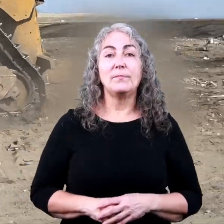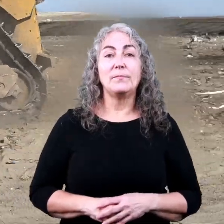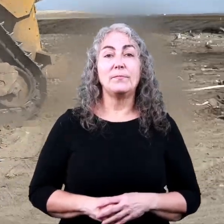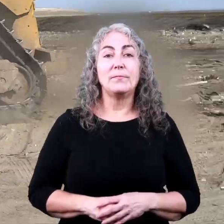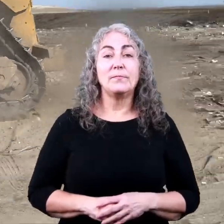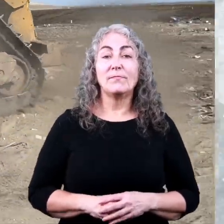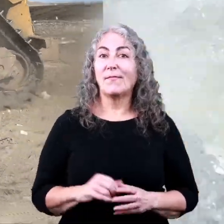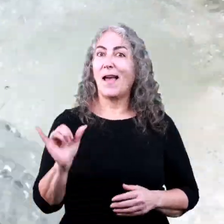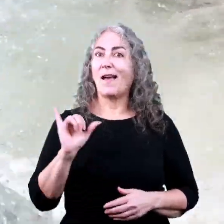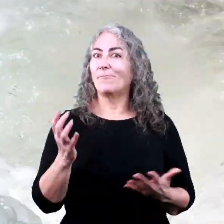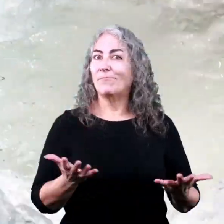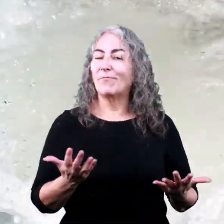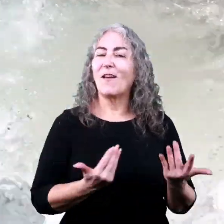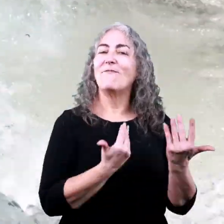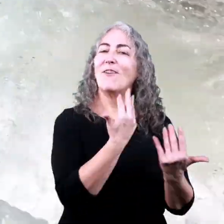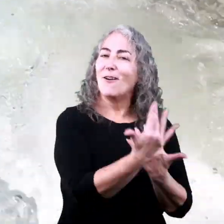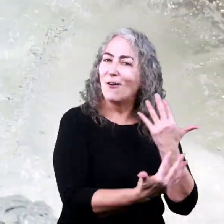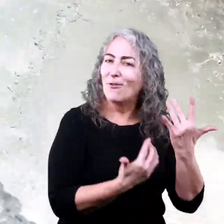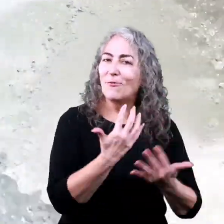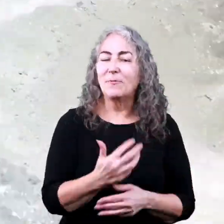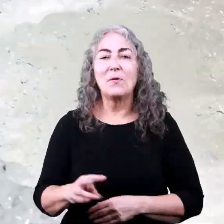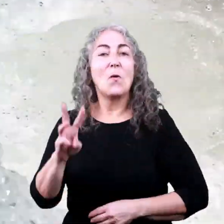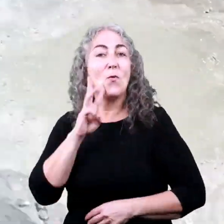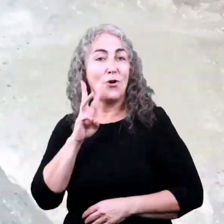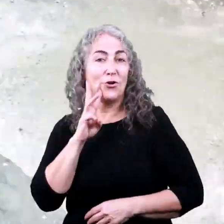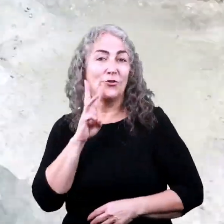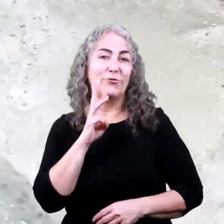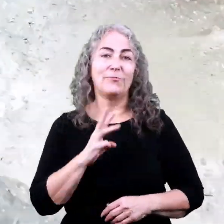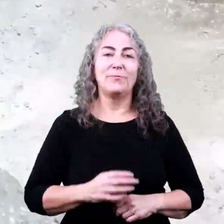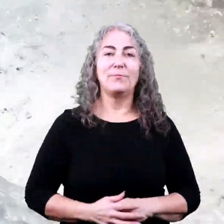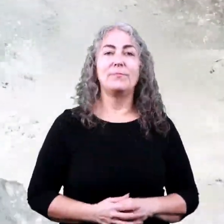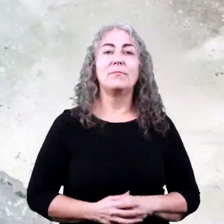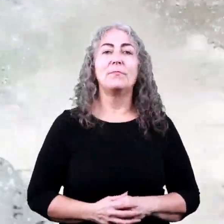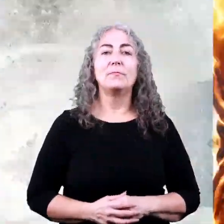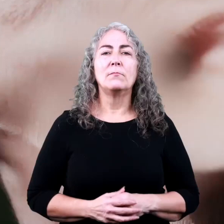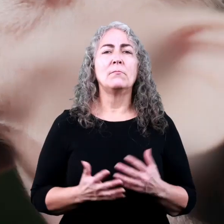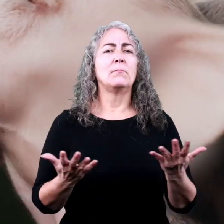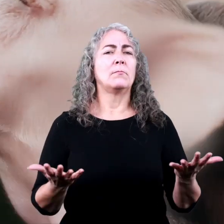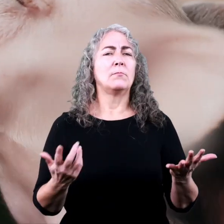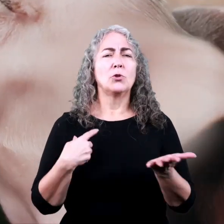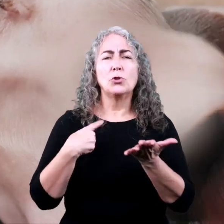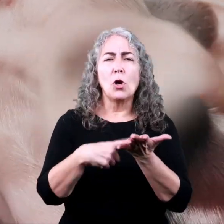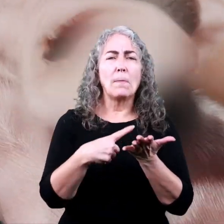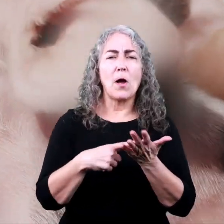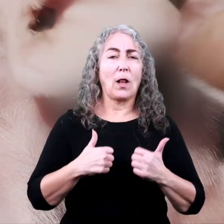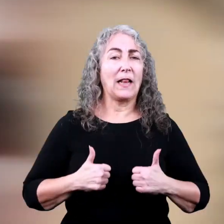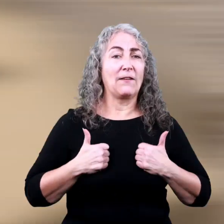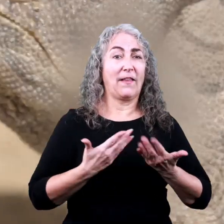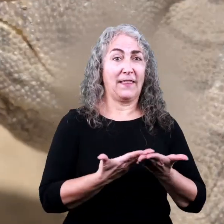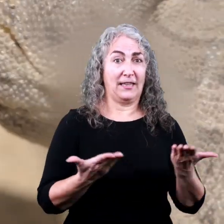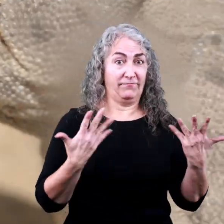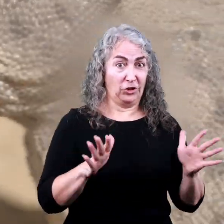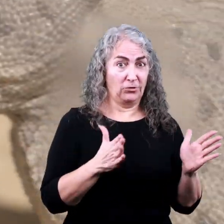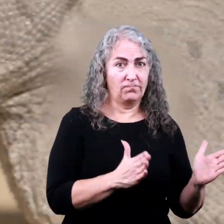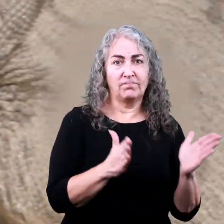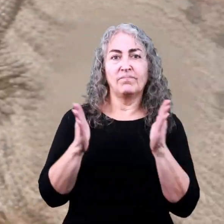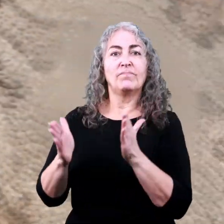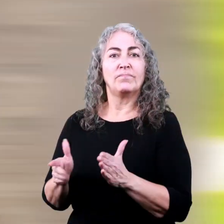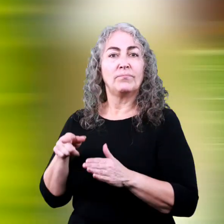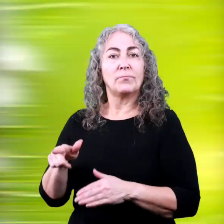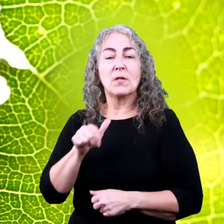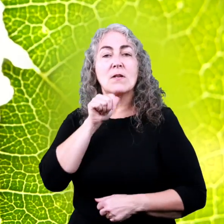move like fire and water now that we have talked about living things